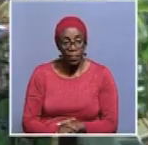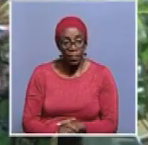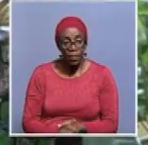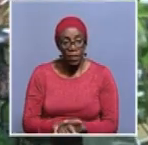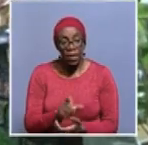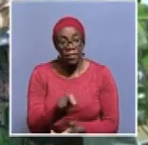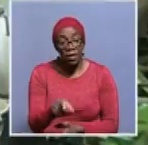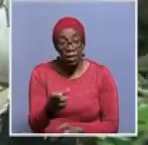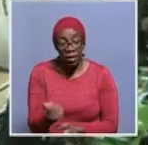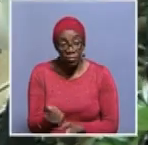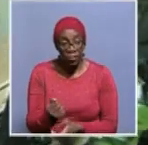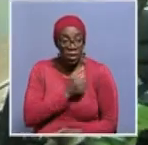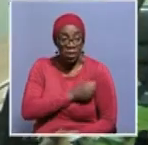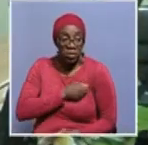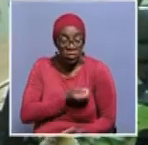center in palila